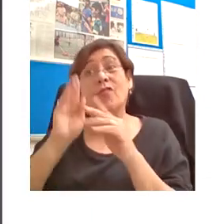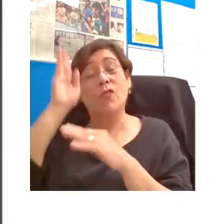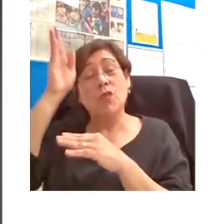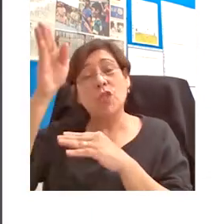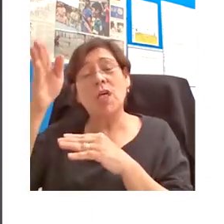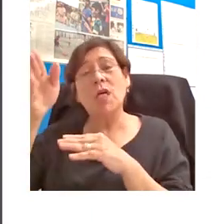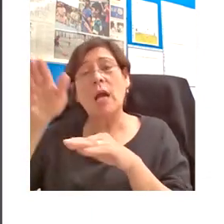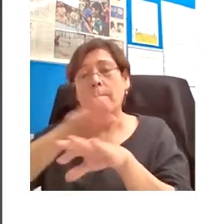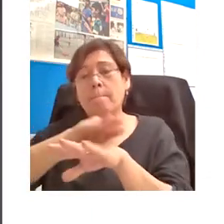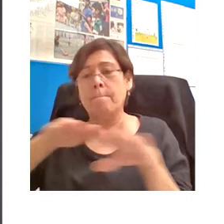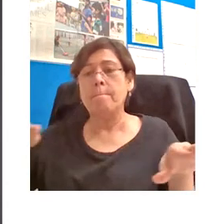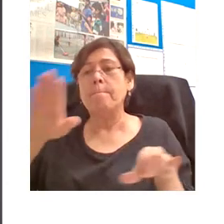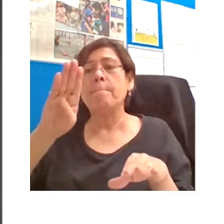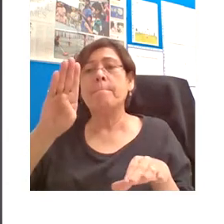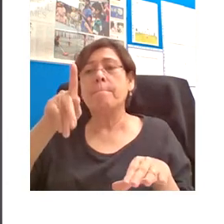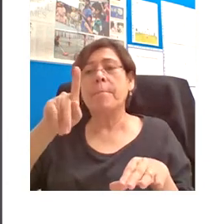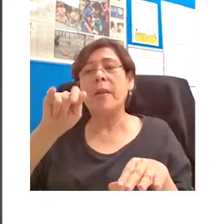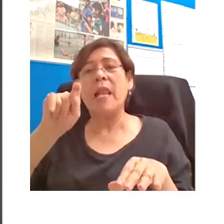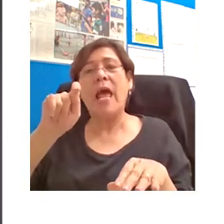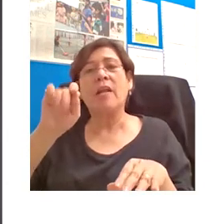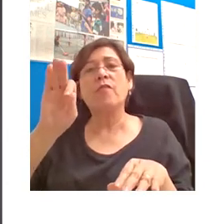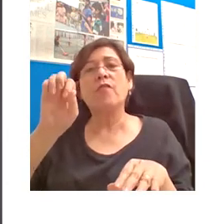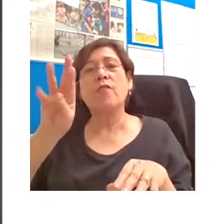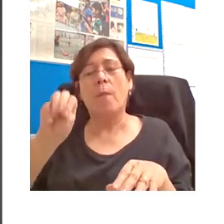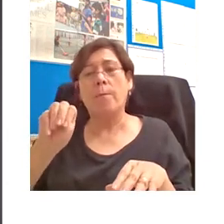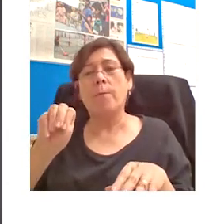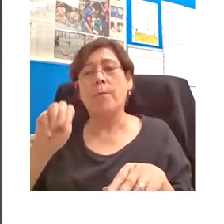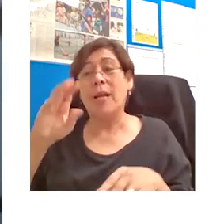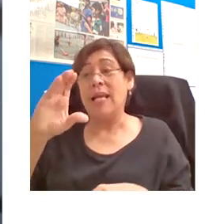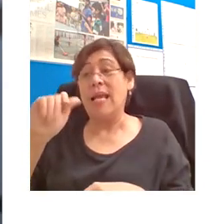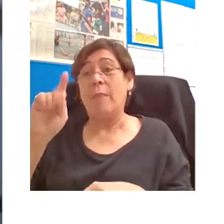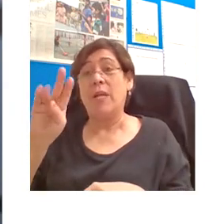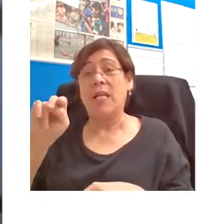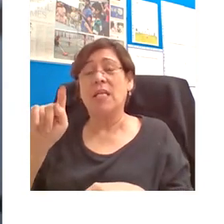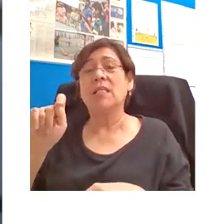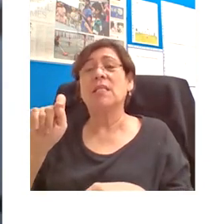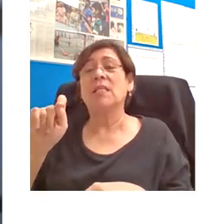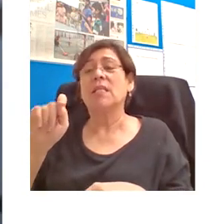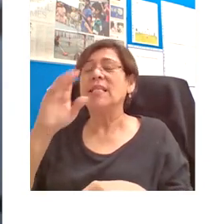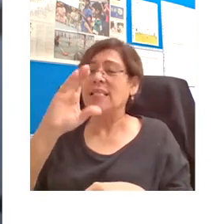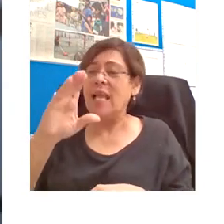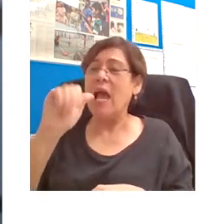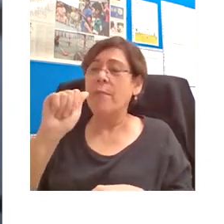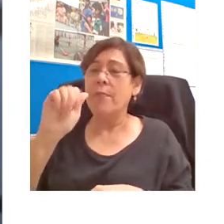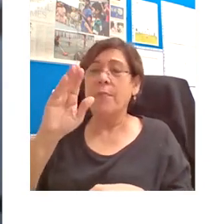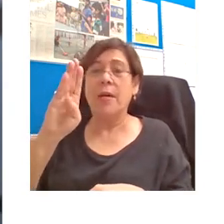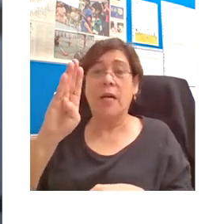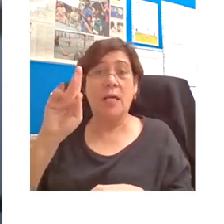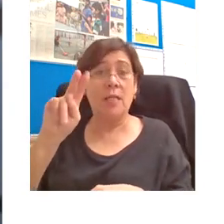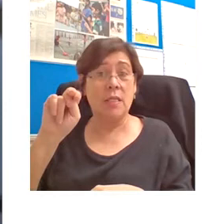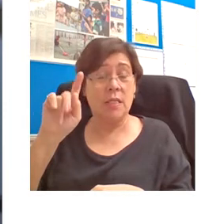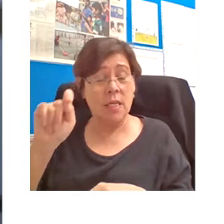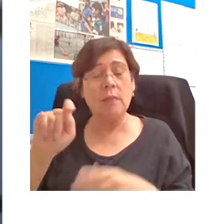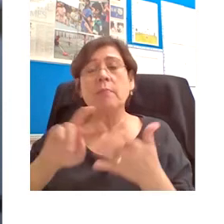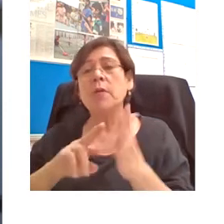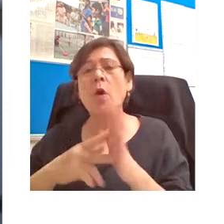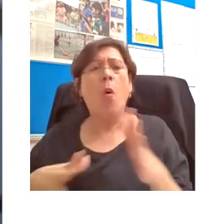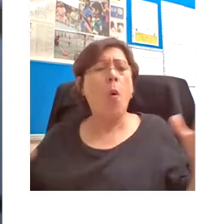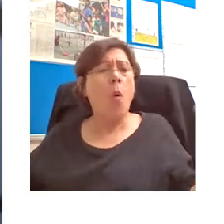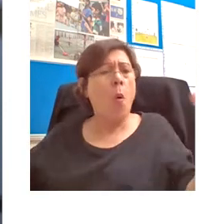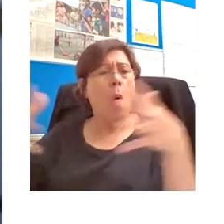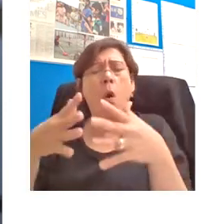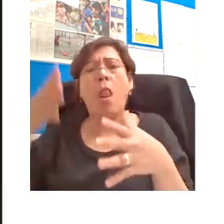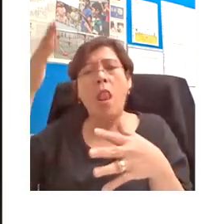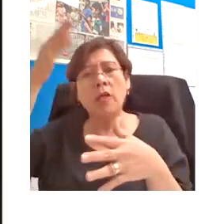platform on which whole communities of scholars can collaborate in assembling, interlinking, explicating, gradually evolving bodies of